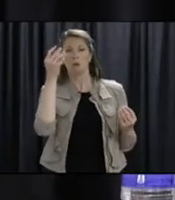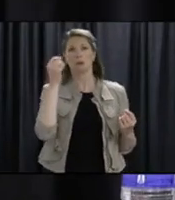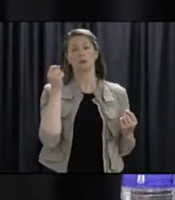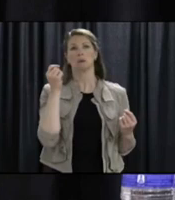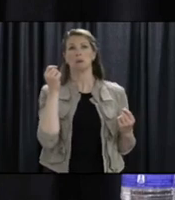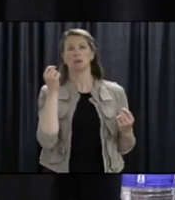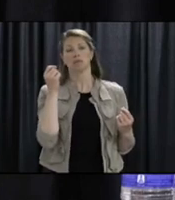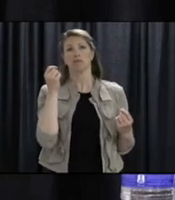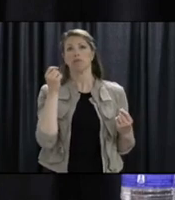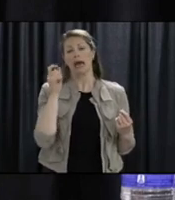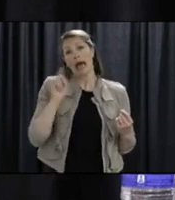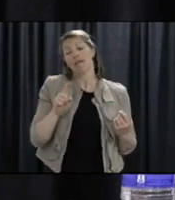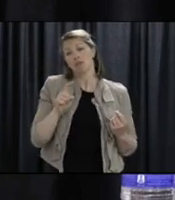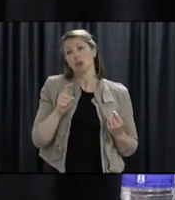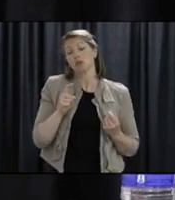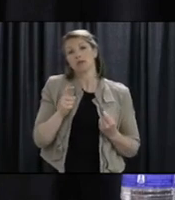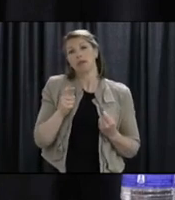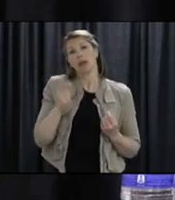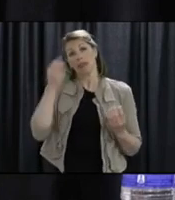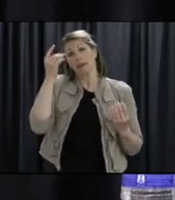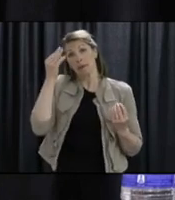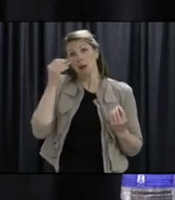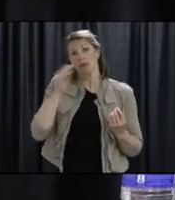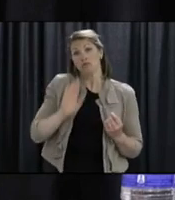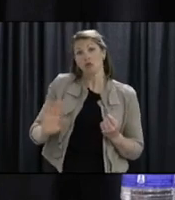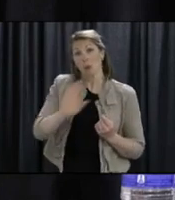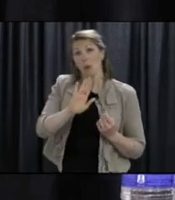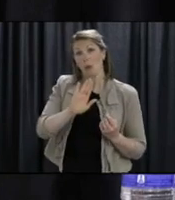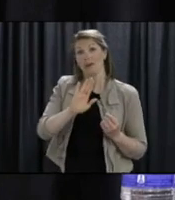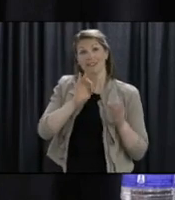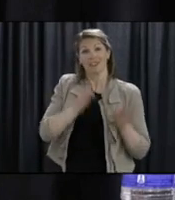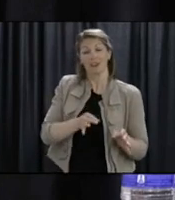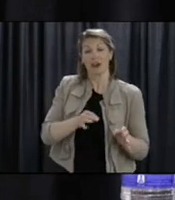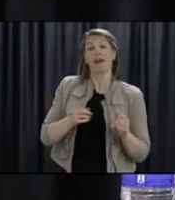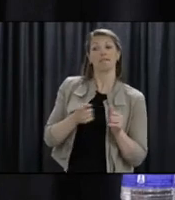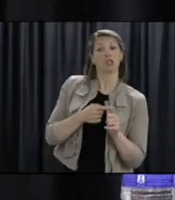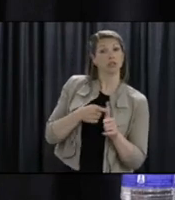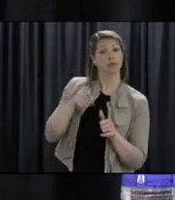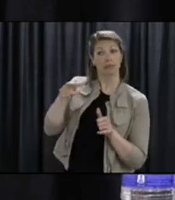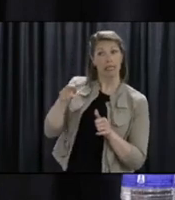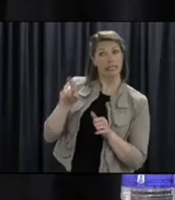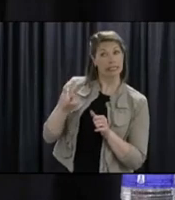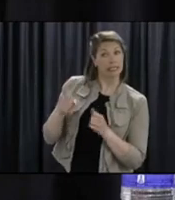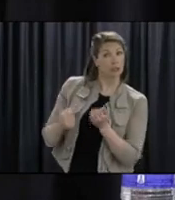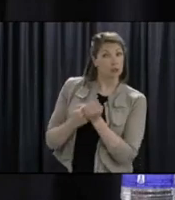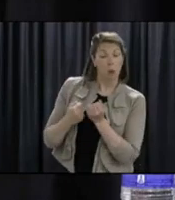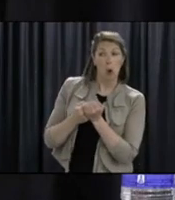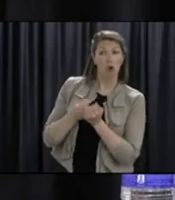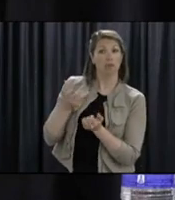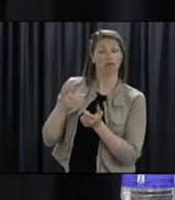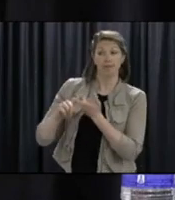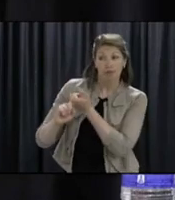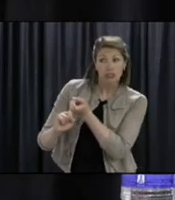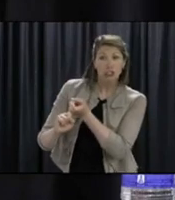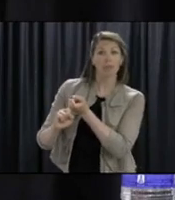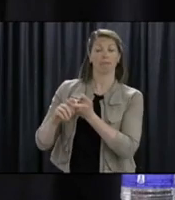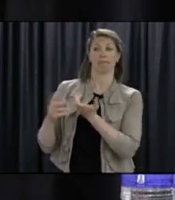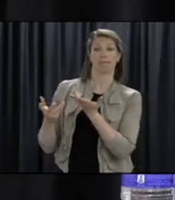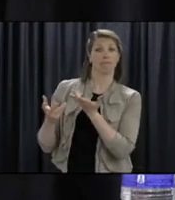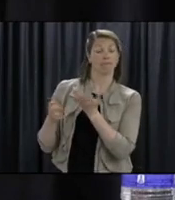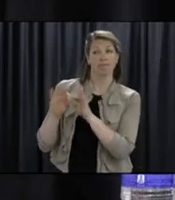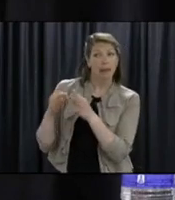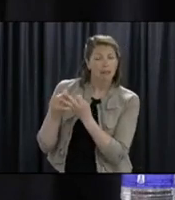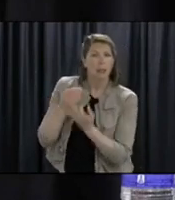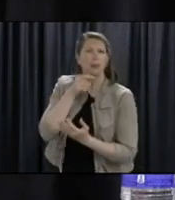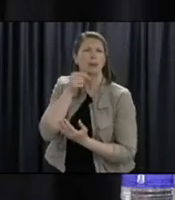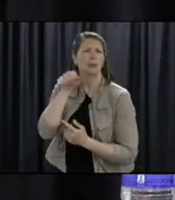was to expand it to somebody who could give you that kind of support that you need and that friendship, camaraderie, and